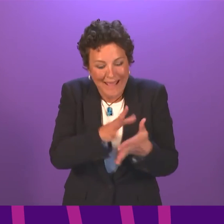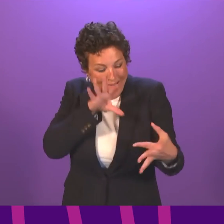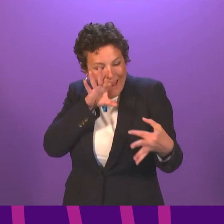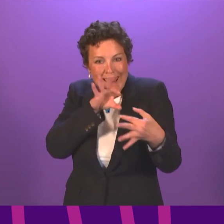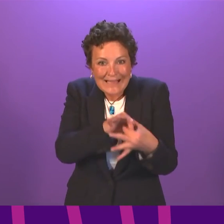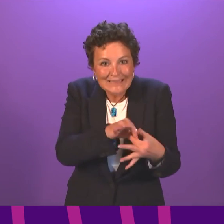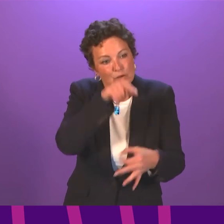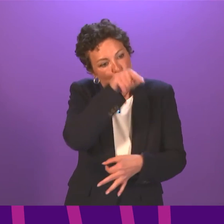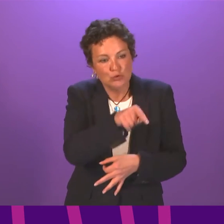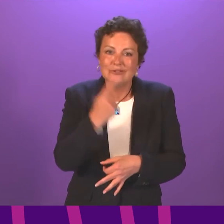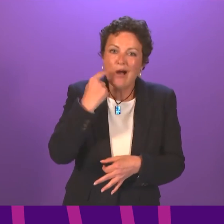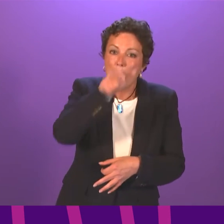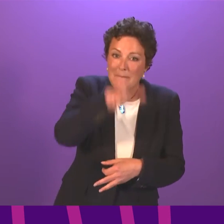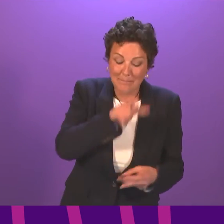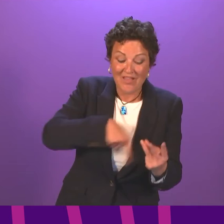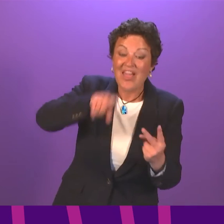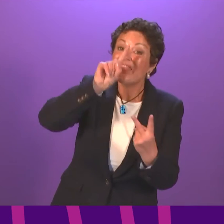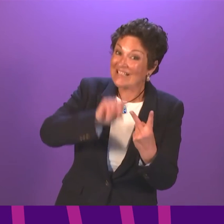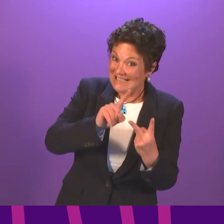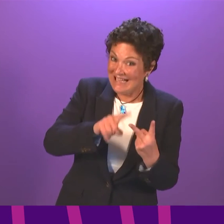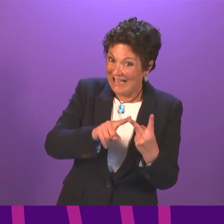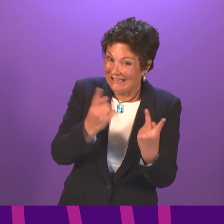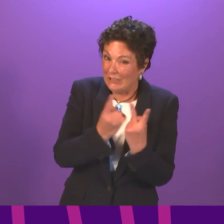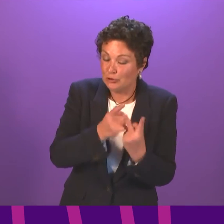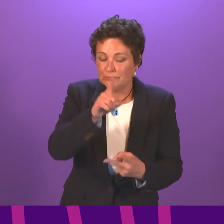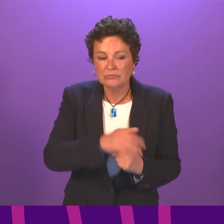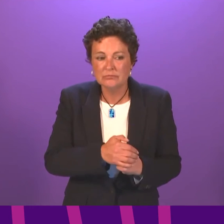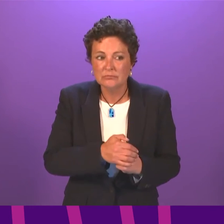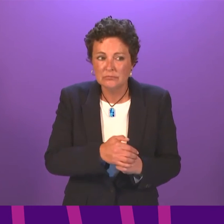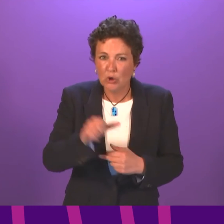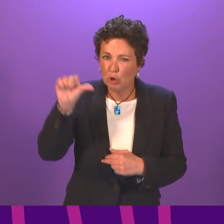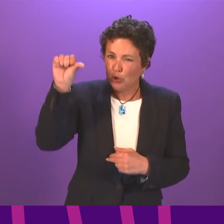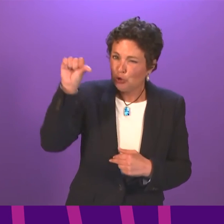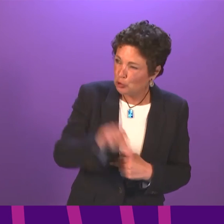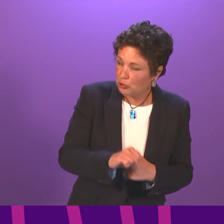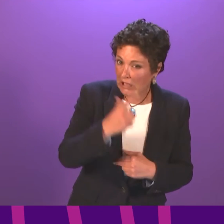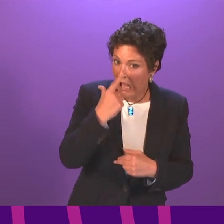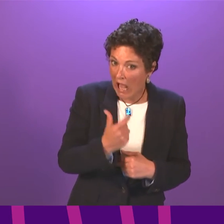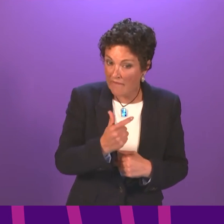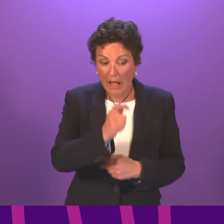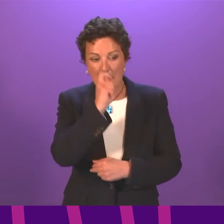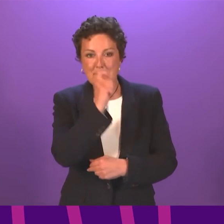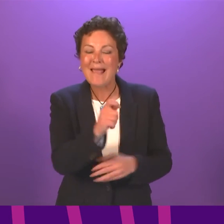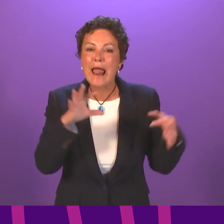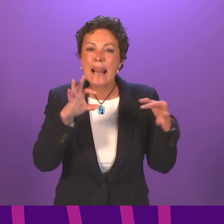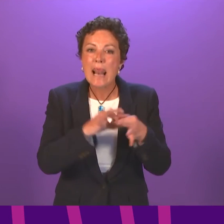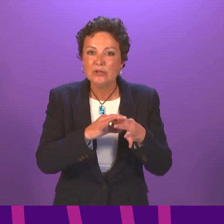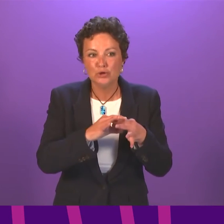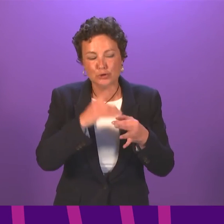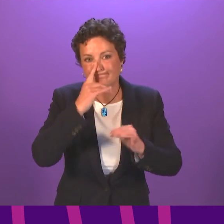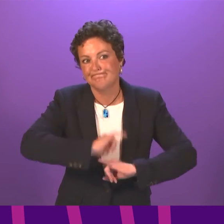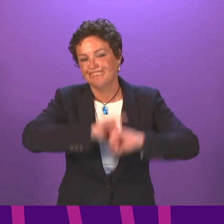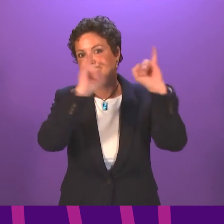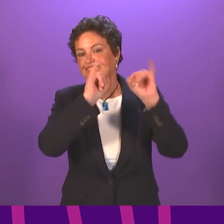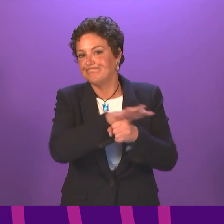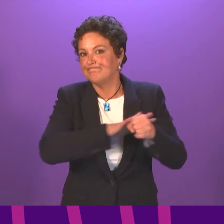attainment of young people. And then the second issue of course is whether there should be a ground of appeal based on exceptional circumstances. And what the